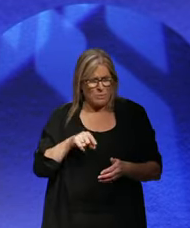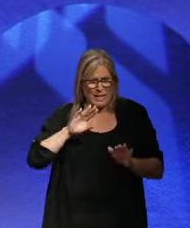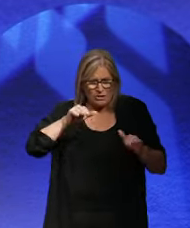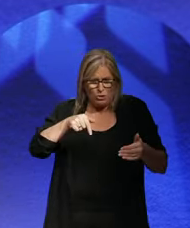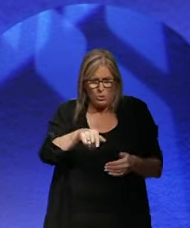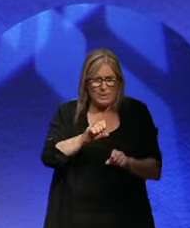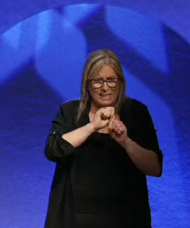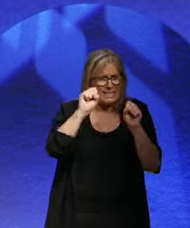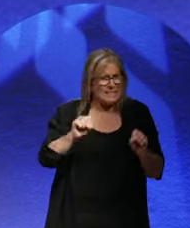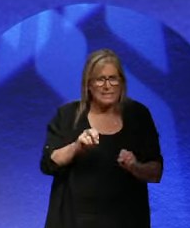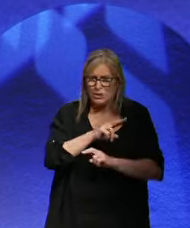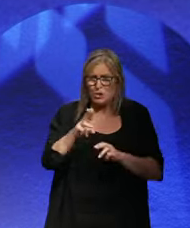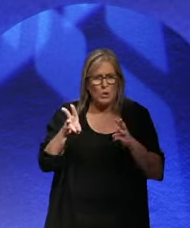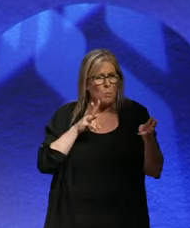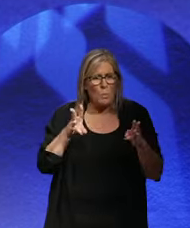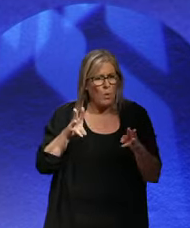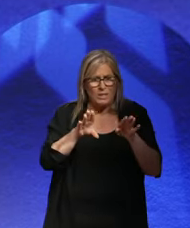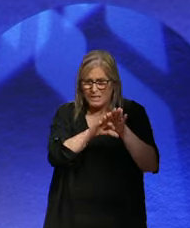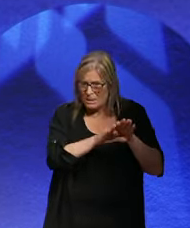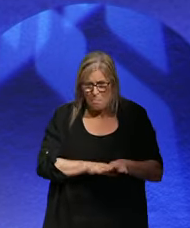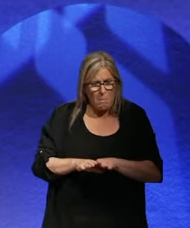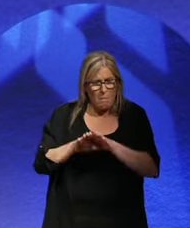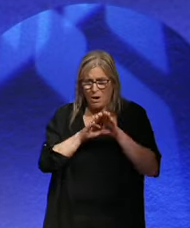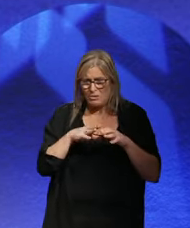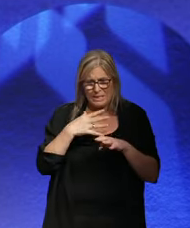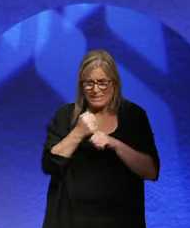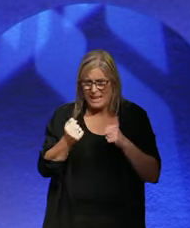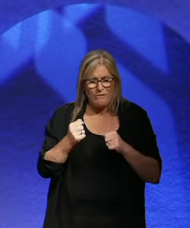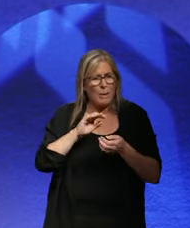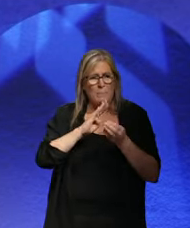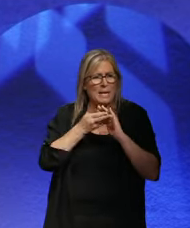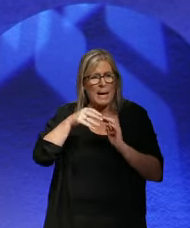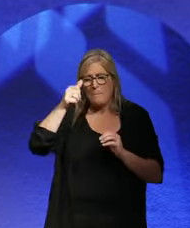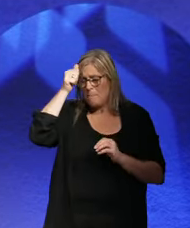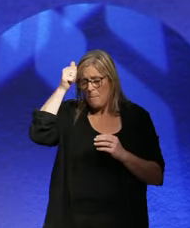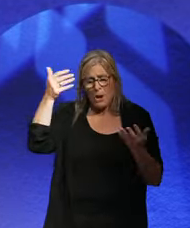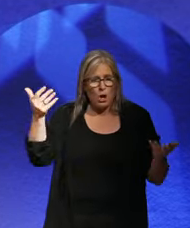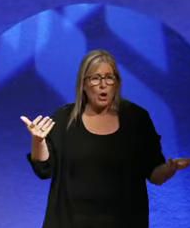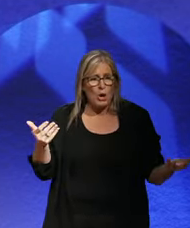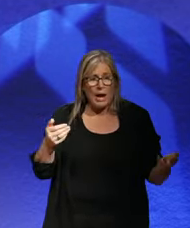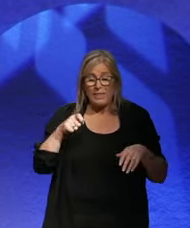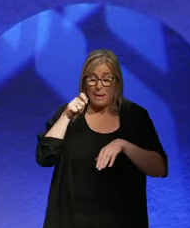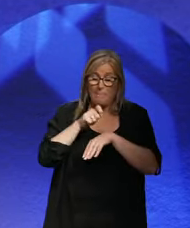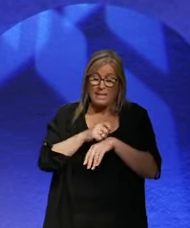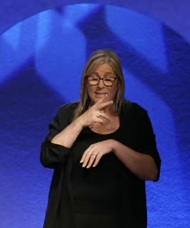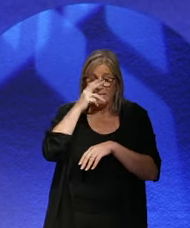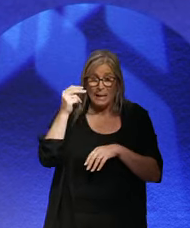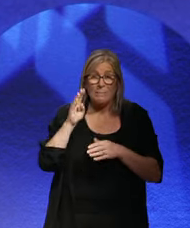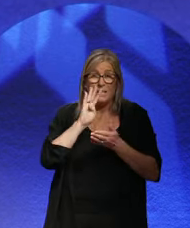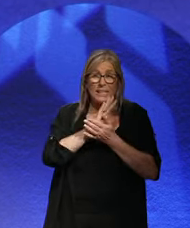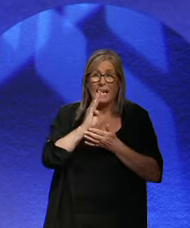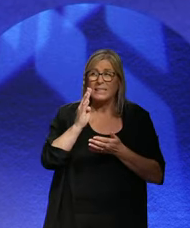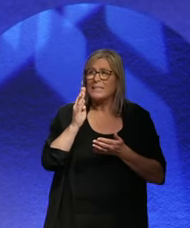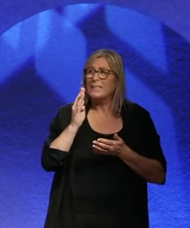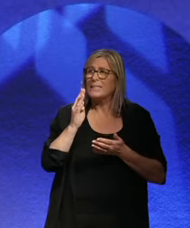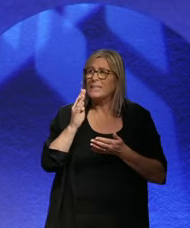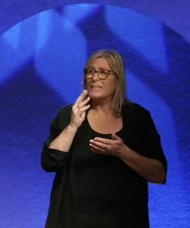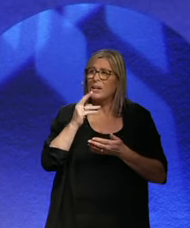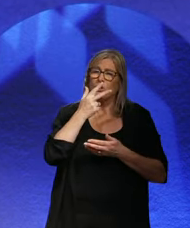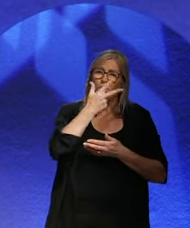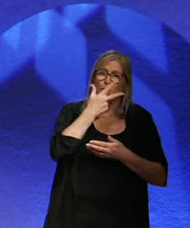They didn't think it worked. Democracy never became popular. And the best example of that is in 1950, no, in